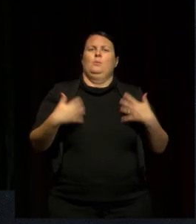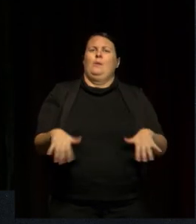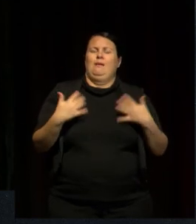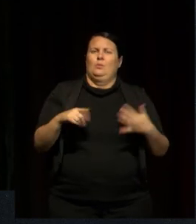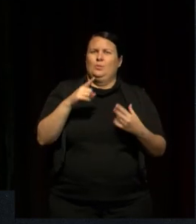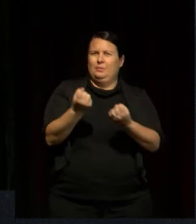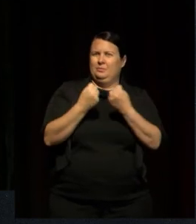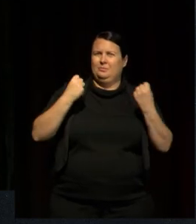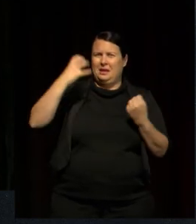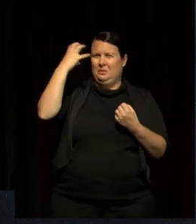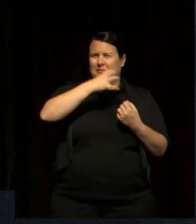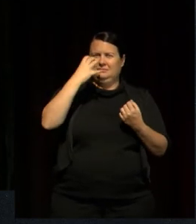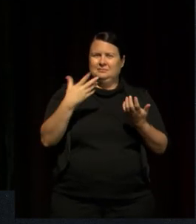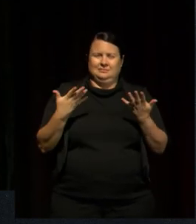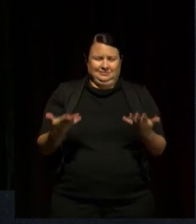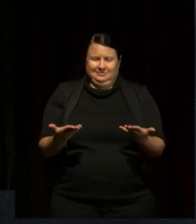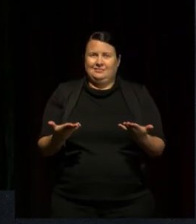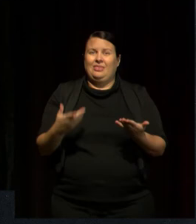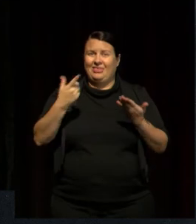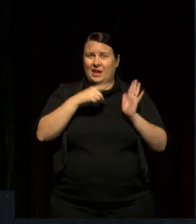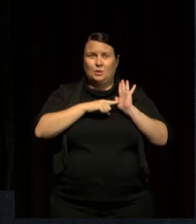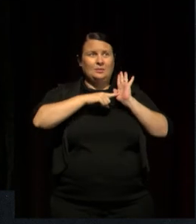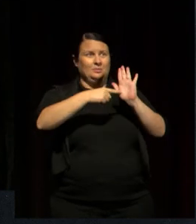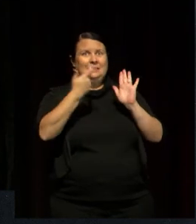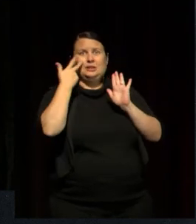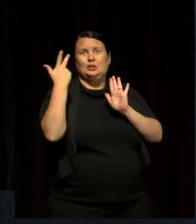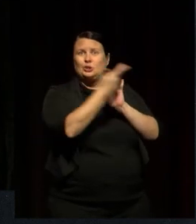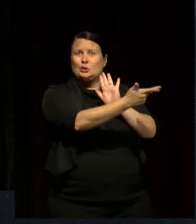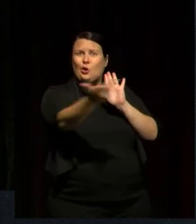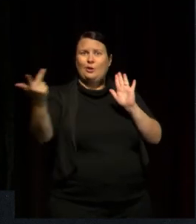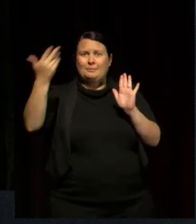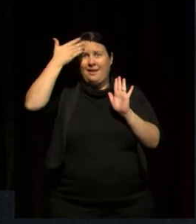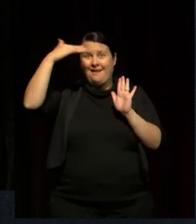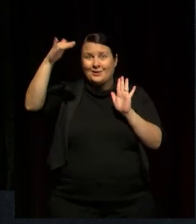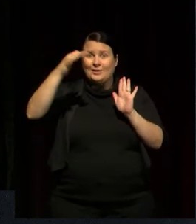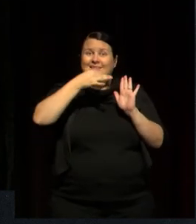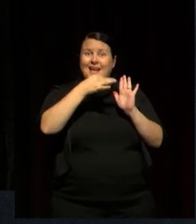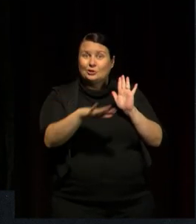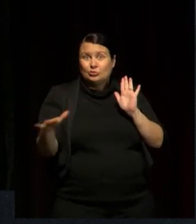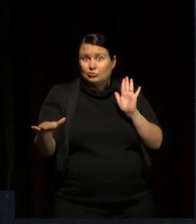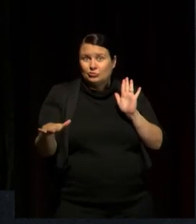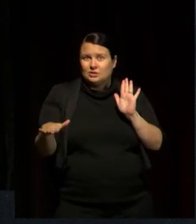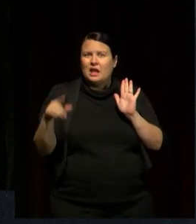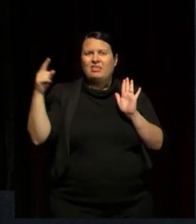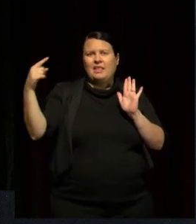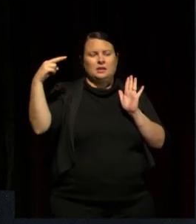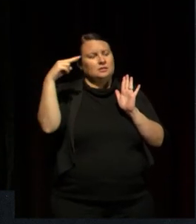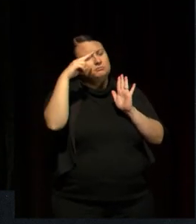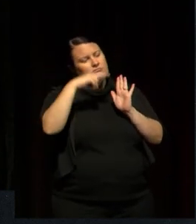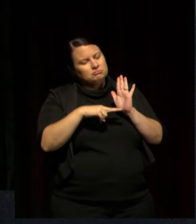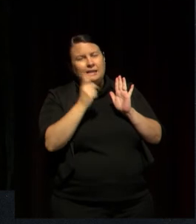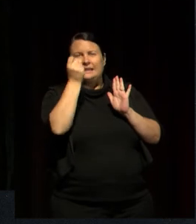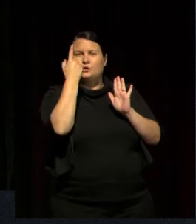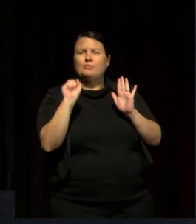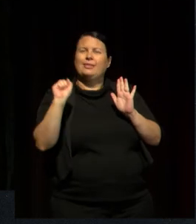which could stand up and be seen by adults and children alike and interpreted by all.